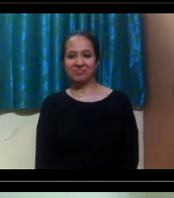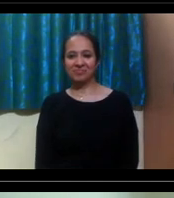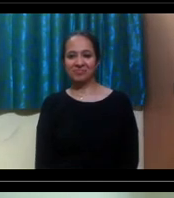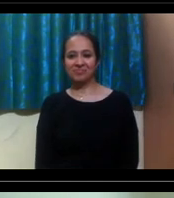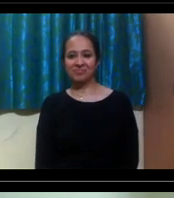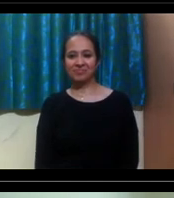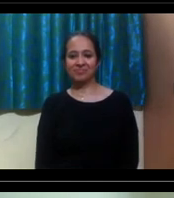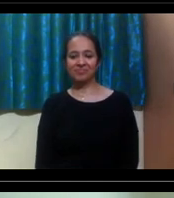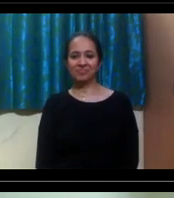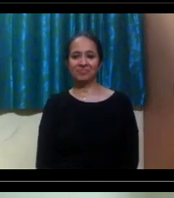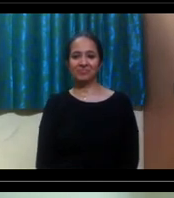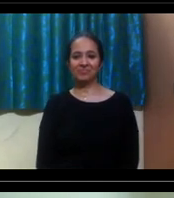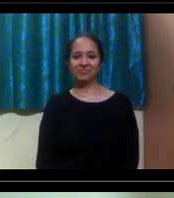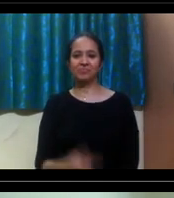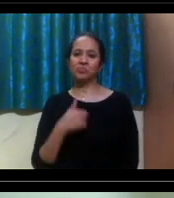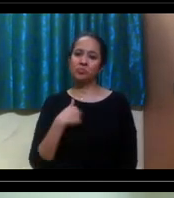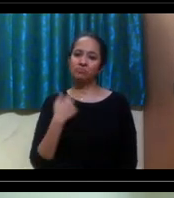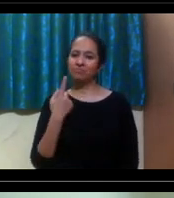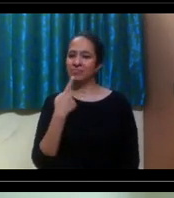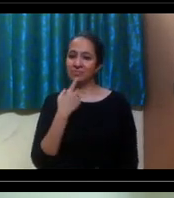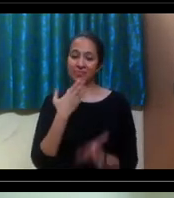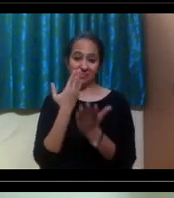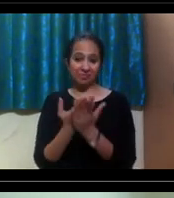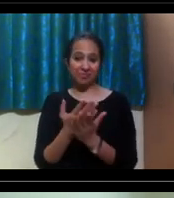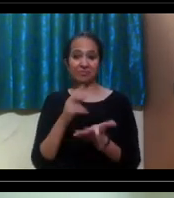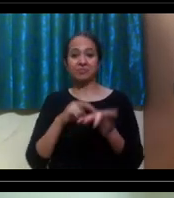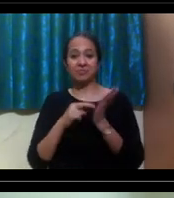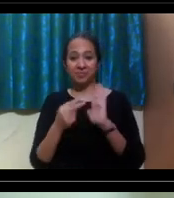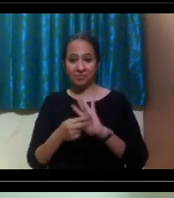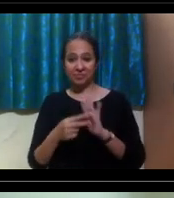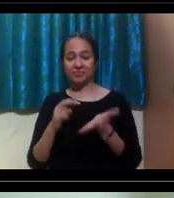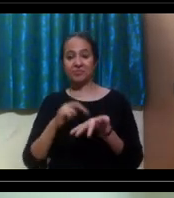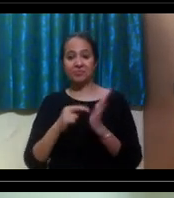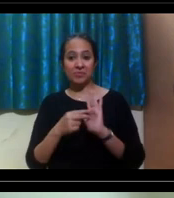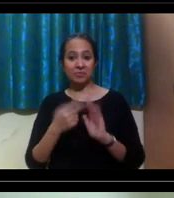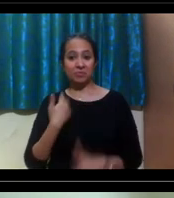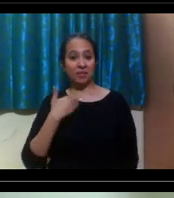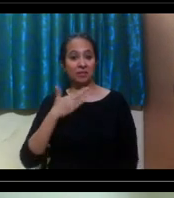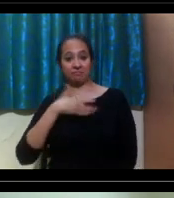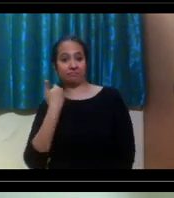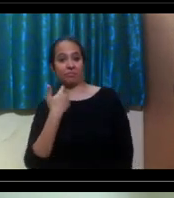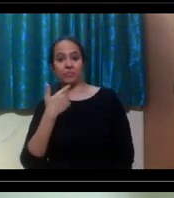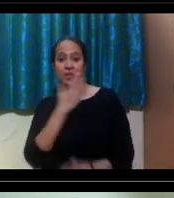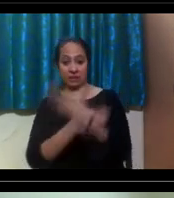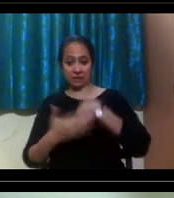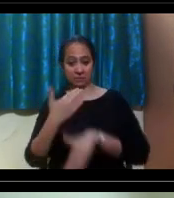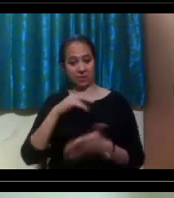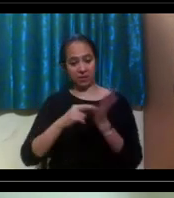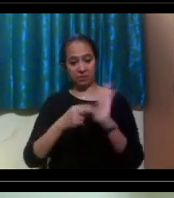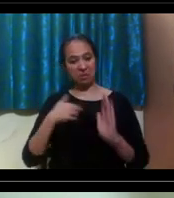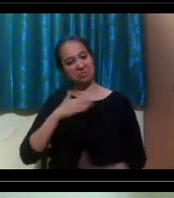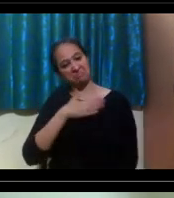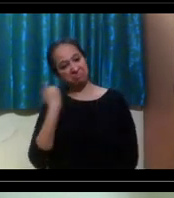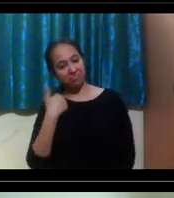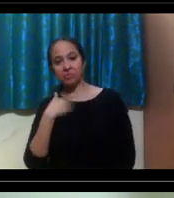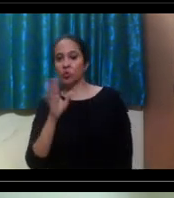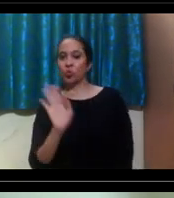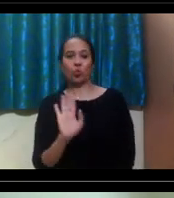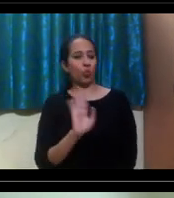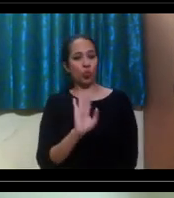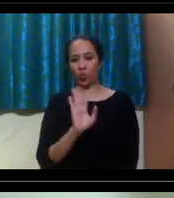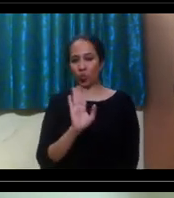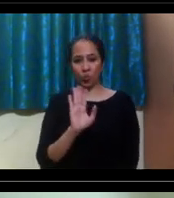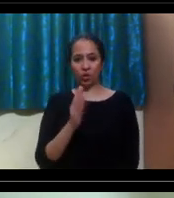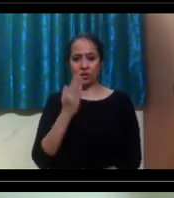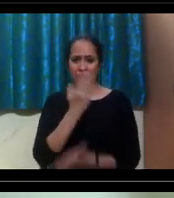I would say that do not let yourself be restricted by your disability and that it's an important part of